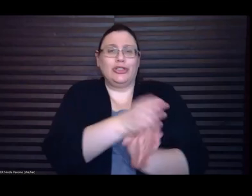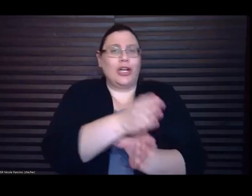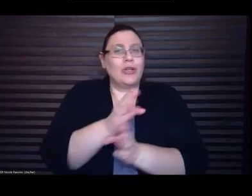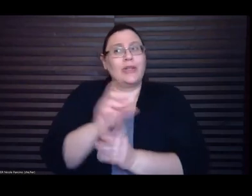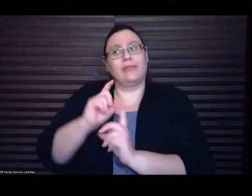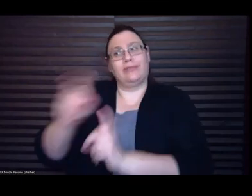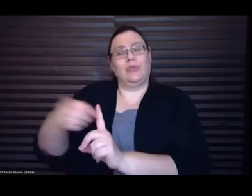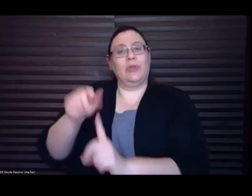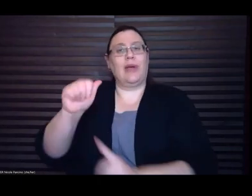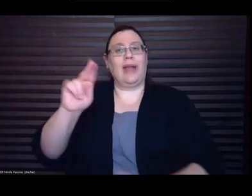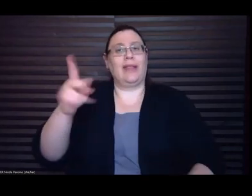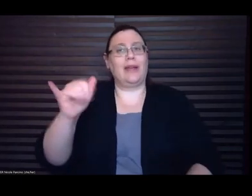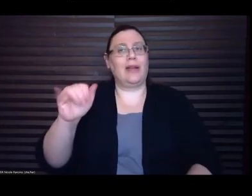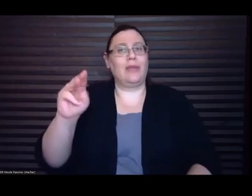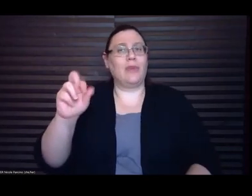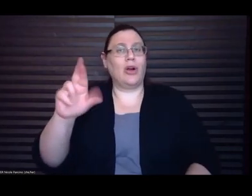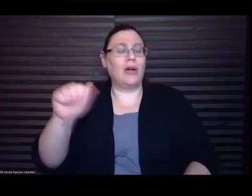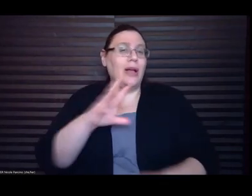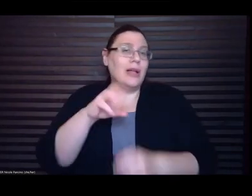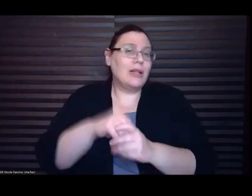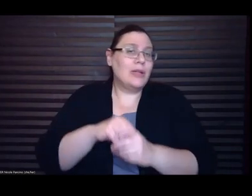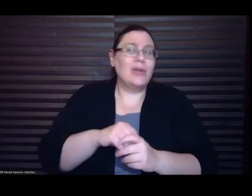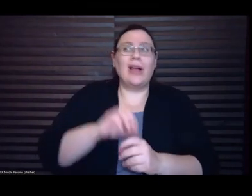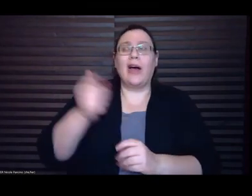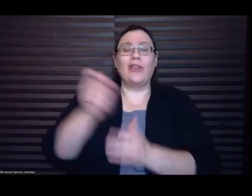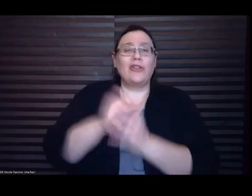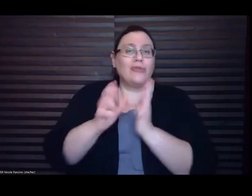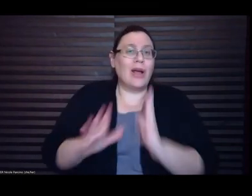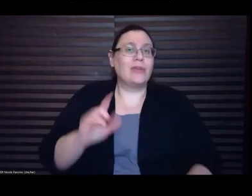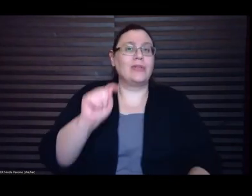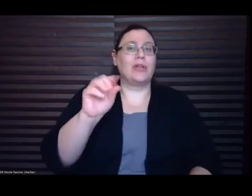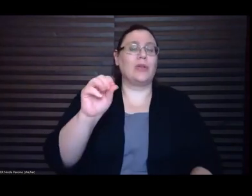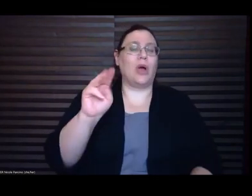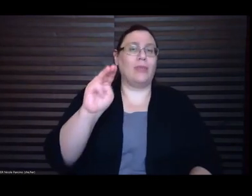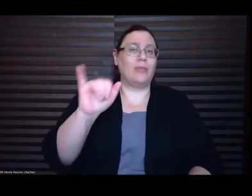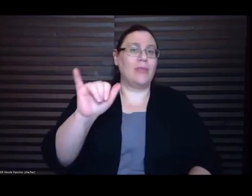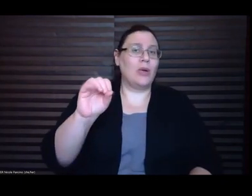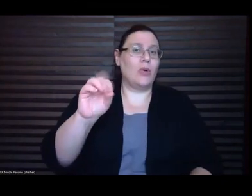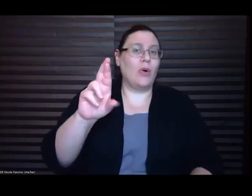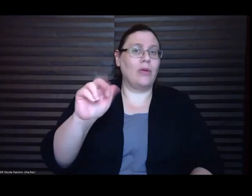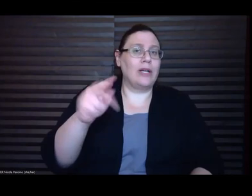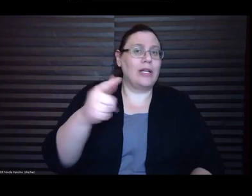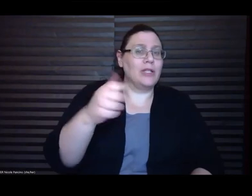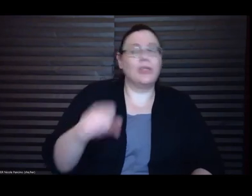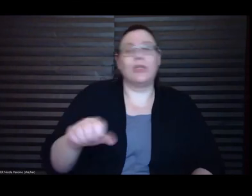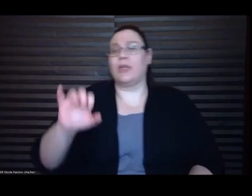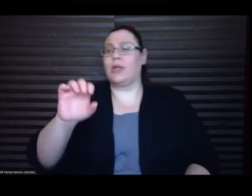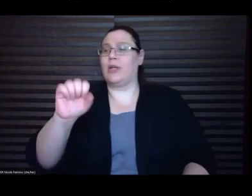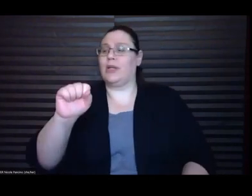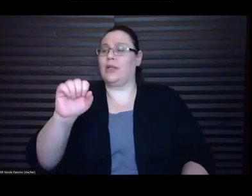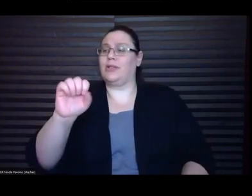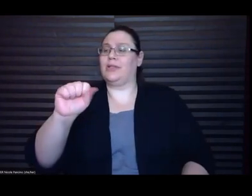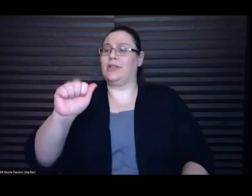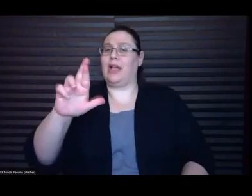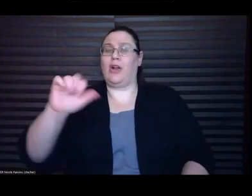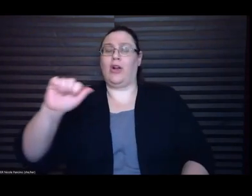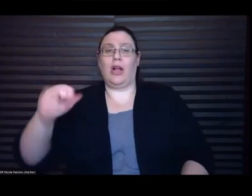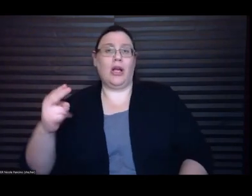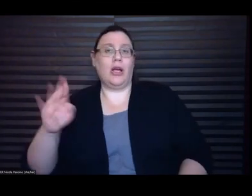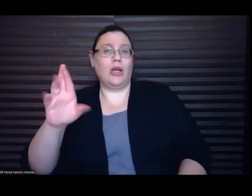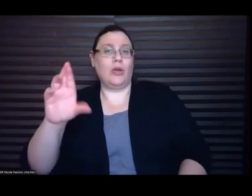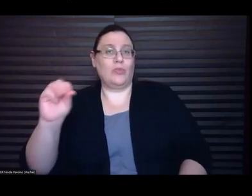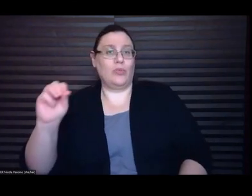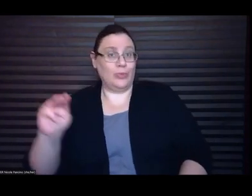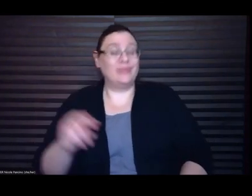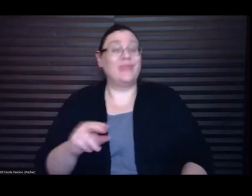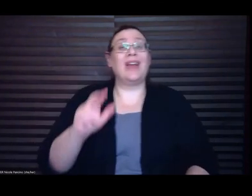Tommy Orange, and Sarah Broom. The NBCC continues to develop new awards with the inaugural Toni